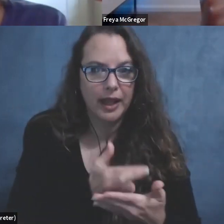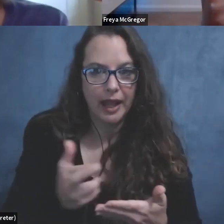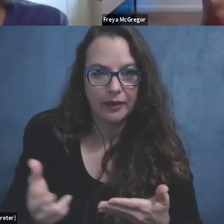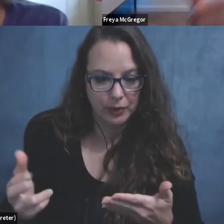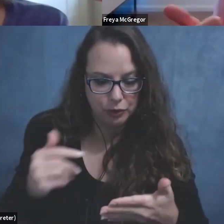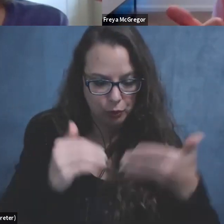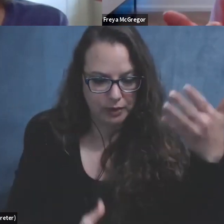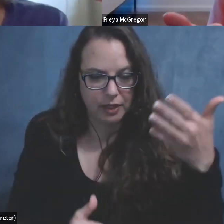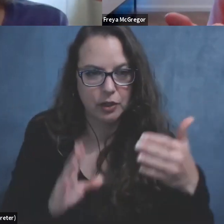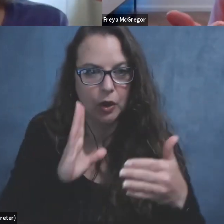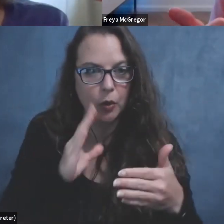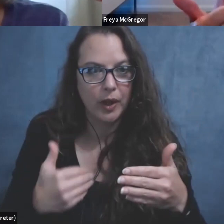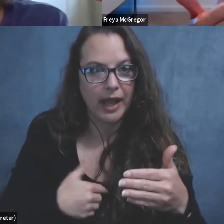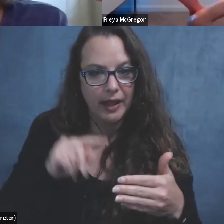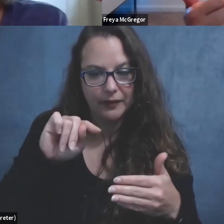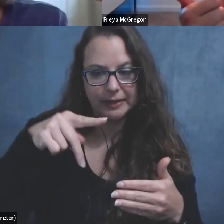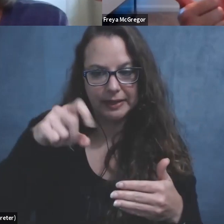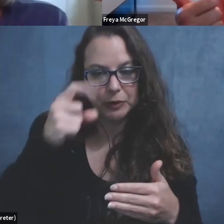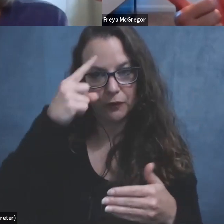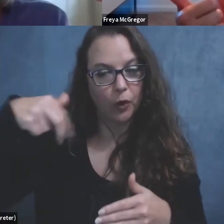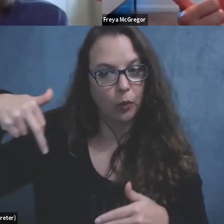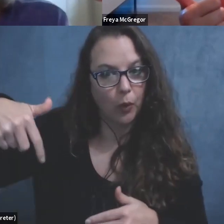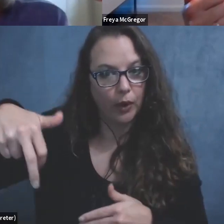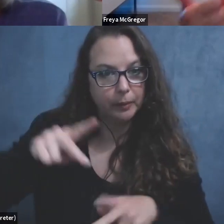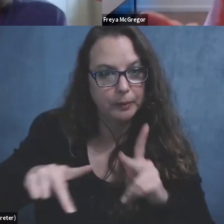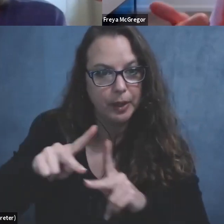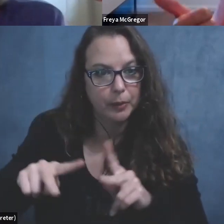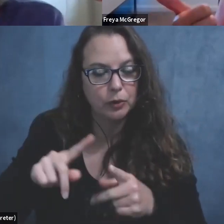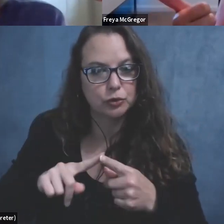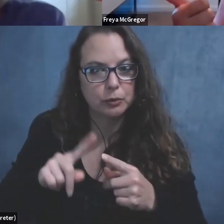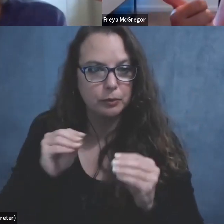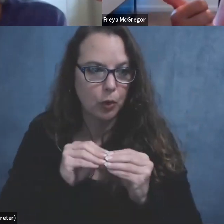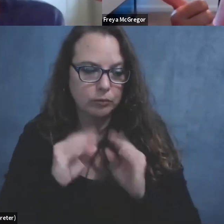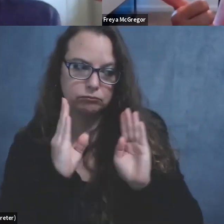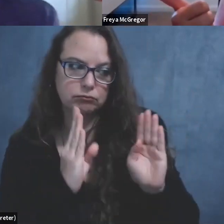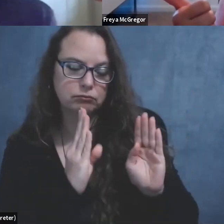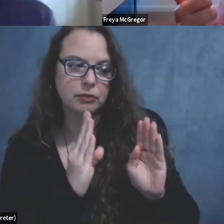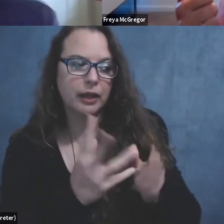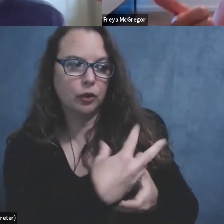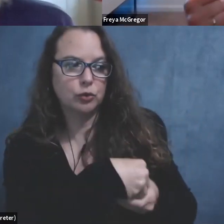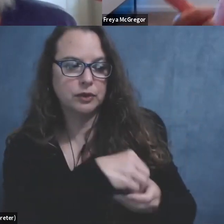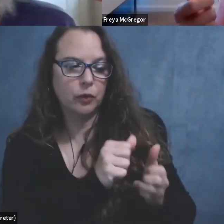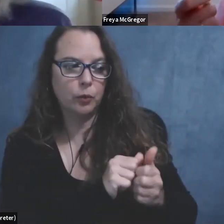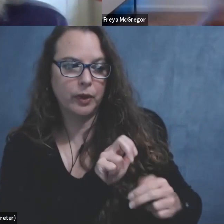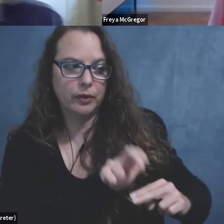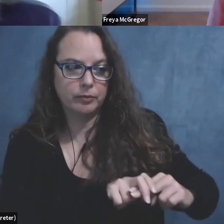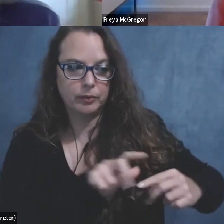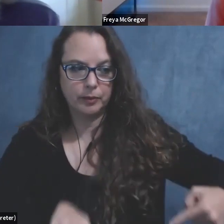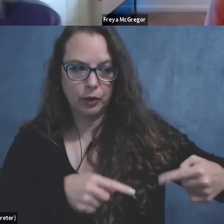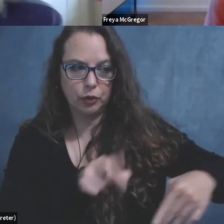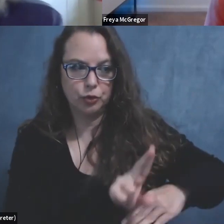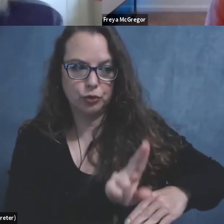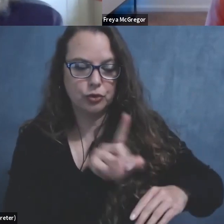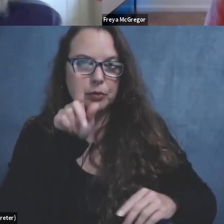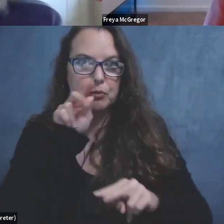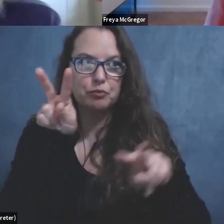walking folks to be more inclusive of, um, wheelchair users who are birding with them, as well as tips and